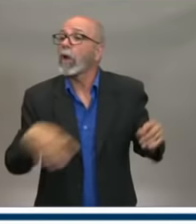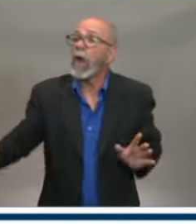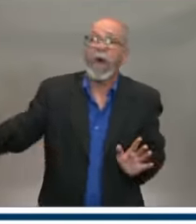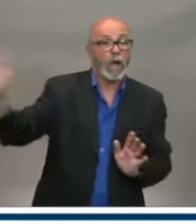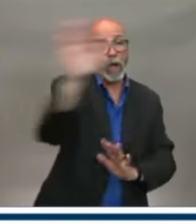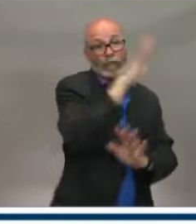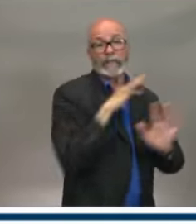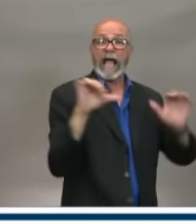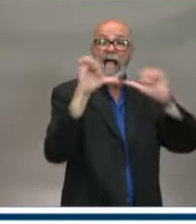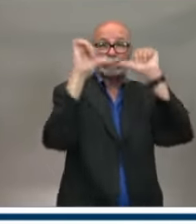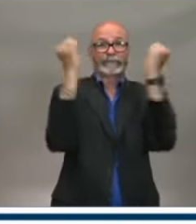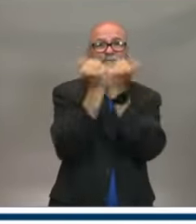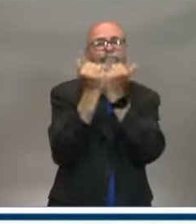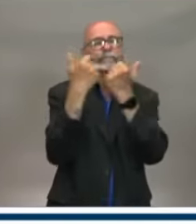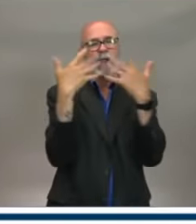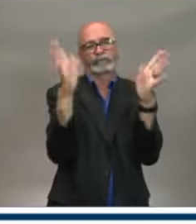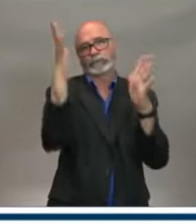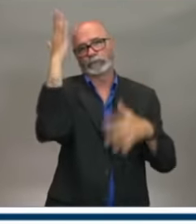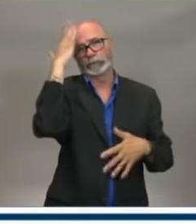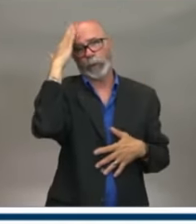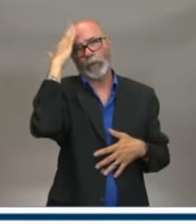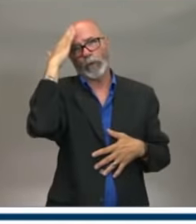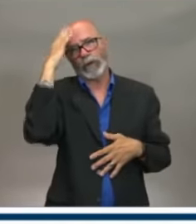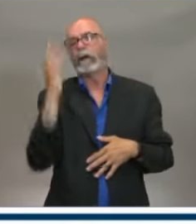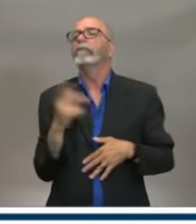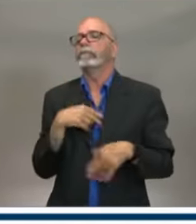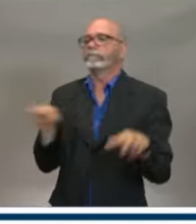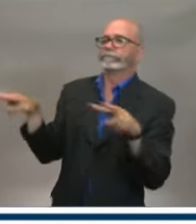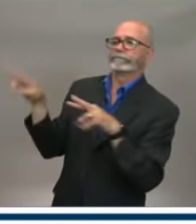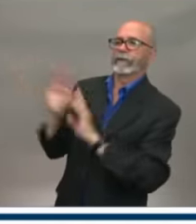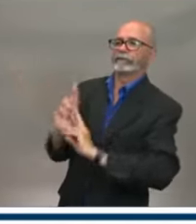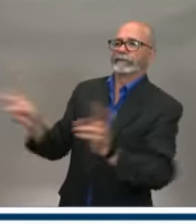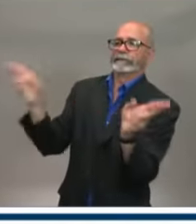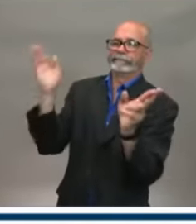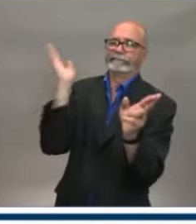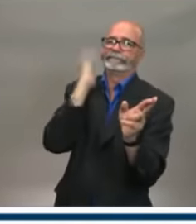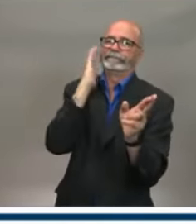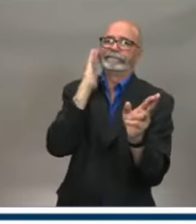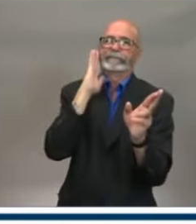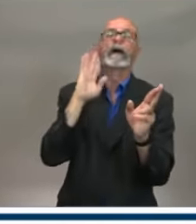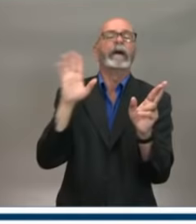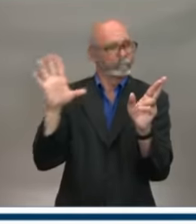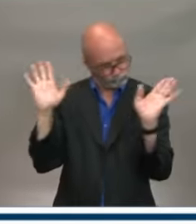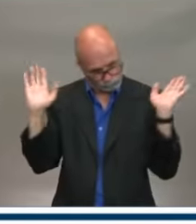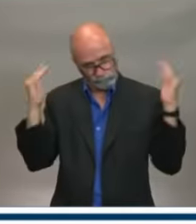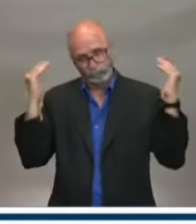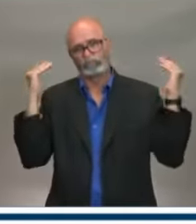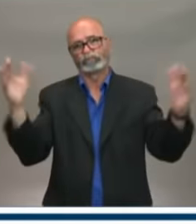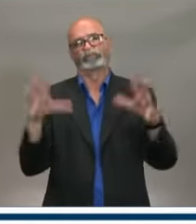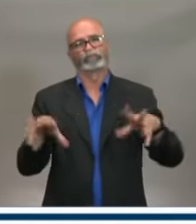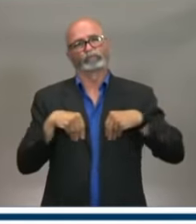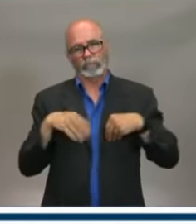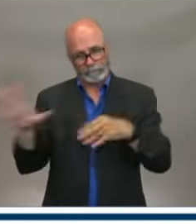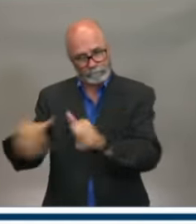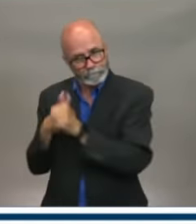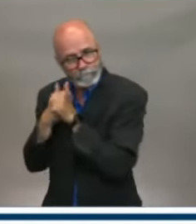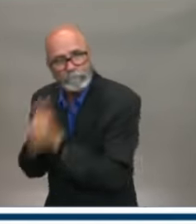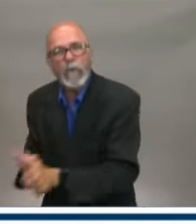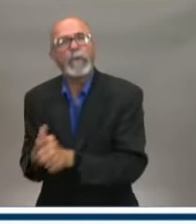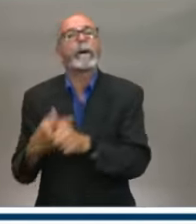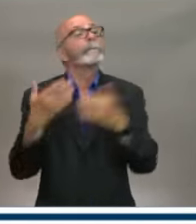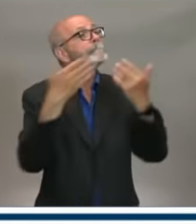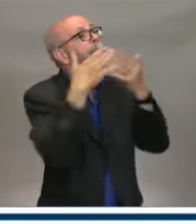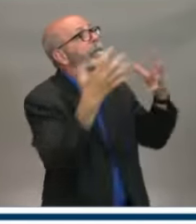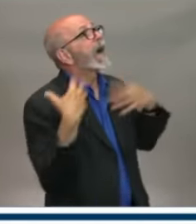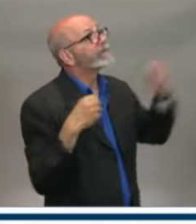They're ready to open. They're prepared to follow public health protocols and do everything they can to be innovative and creative to ensure that they